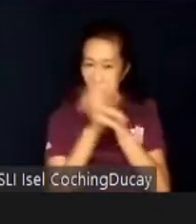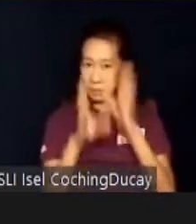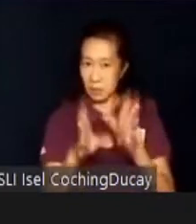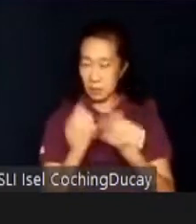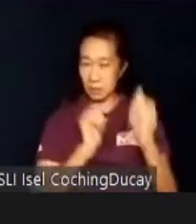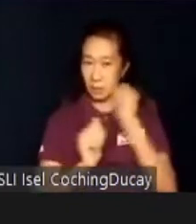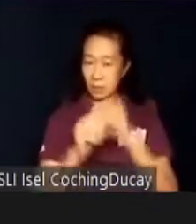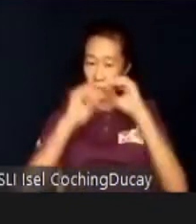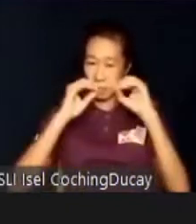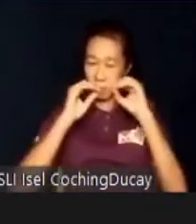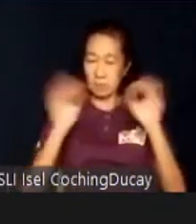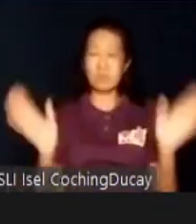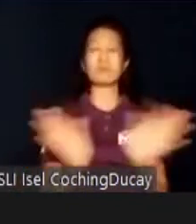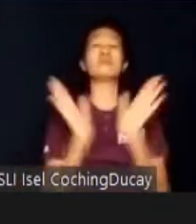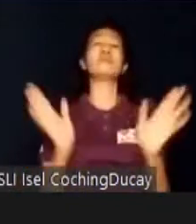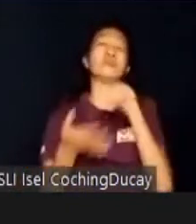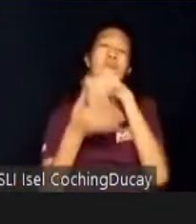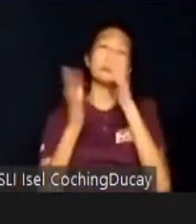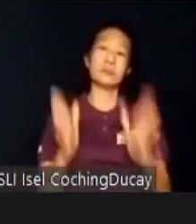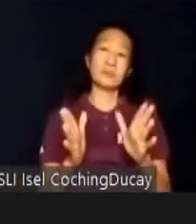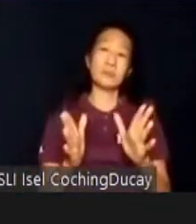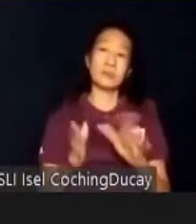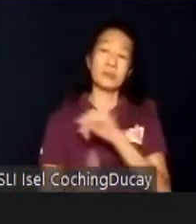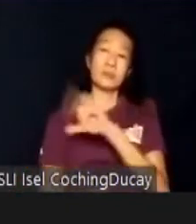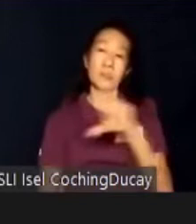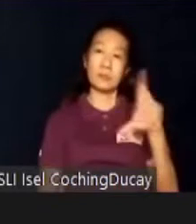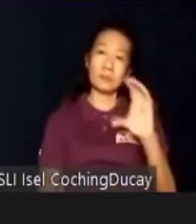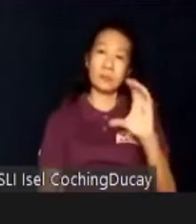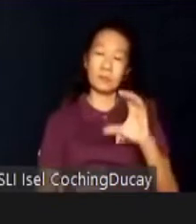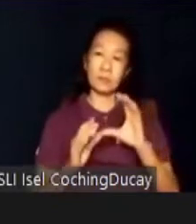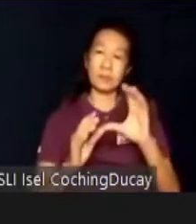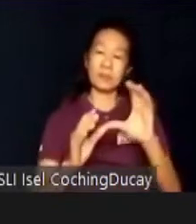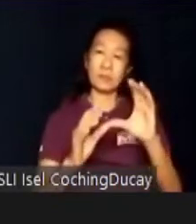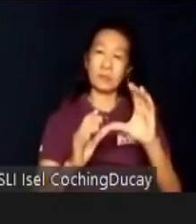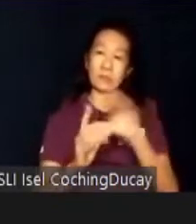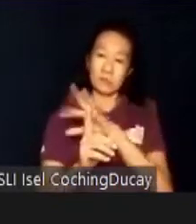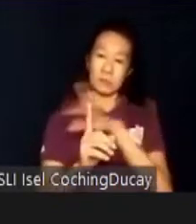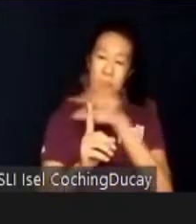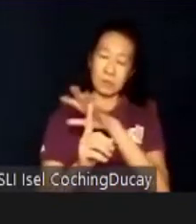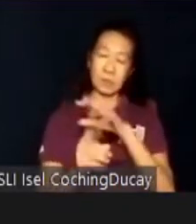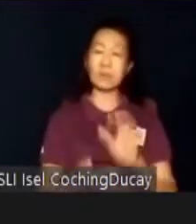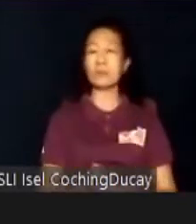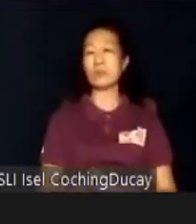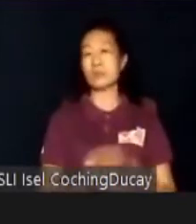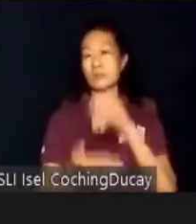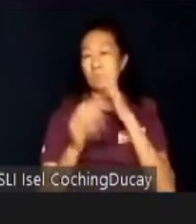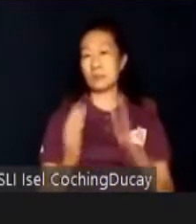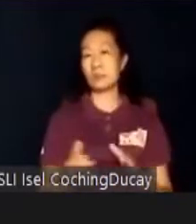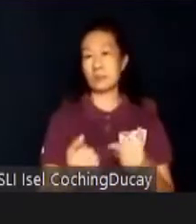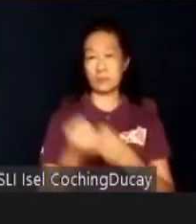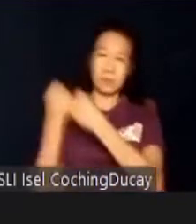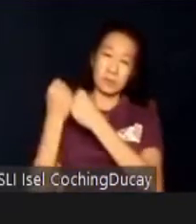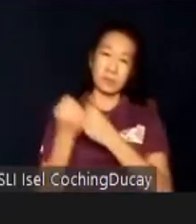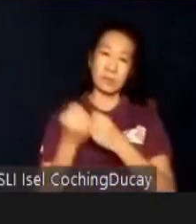mentoring and motivating the student. ILC continues to monitor the student to help sustain his or her employment.